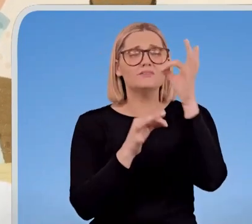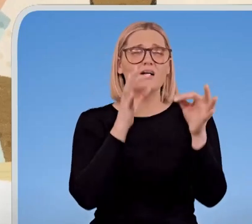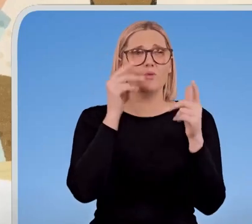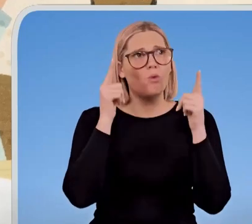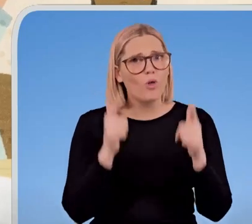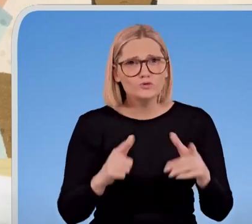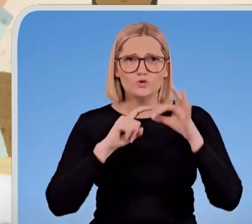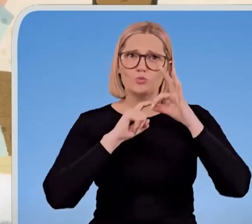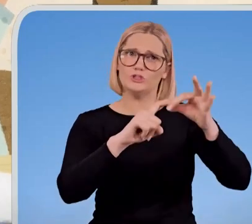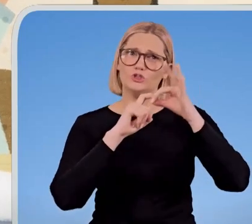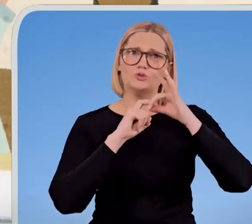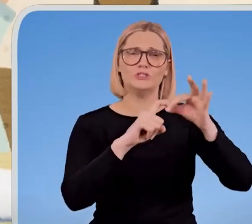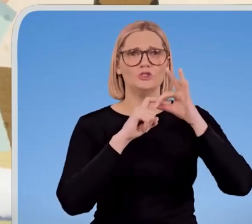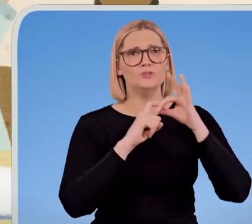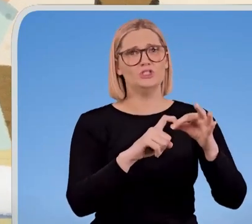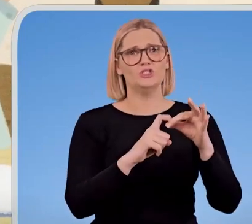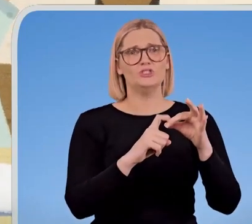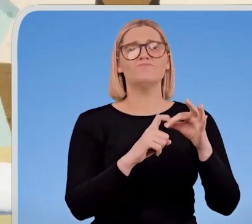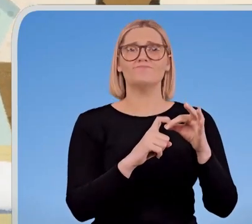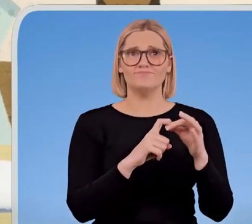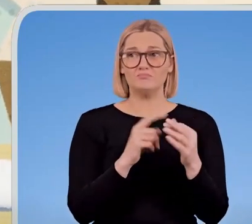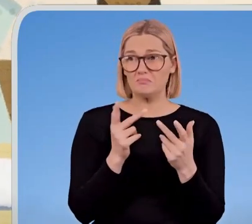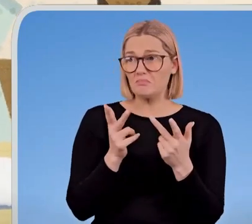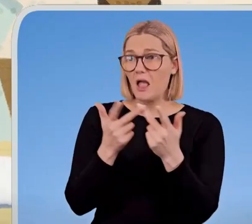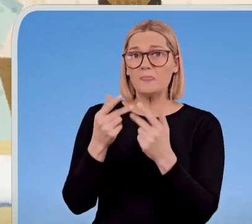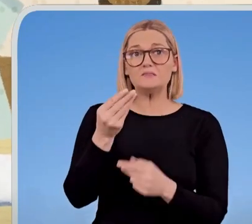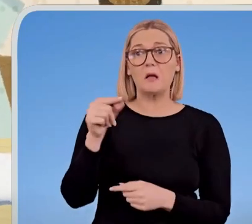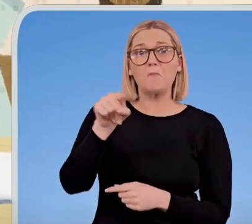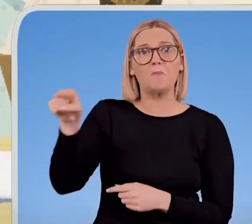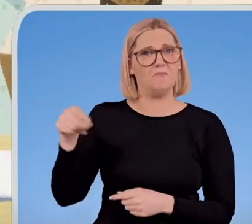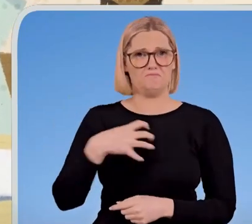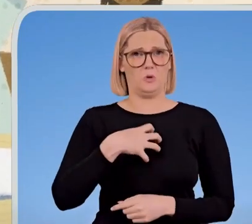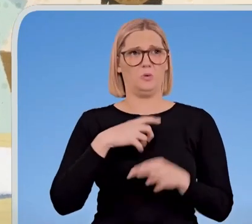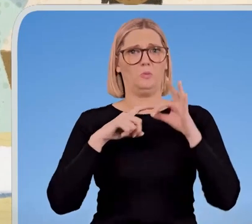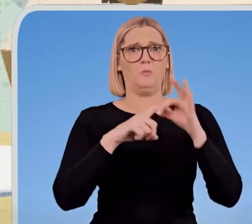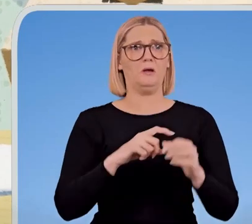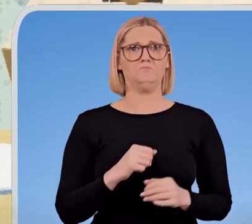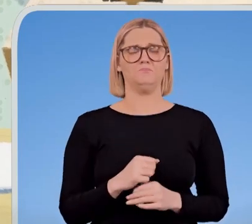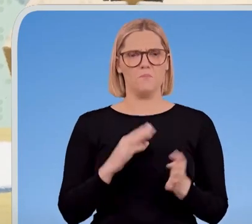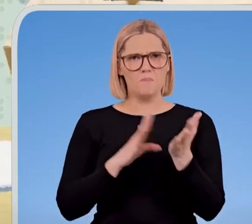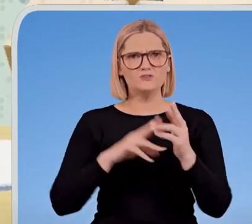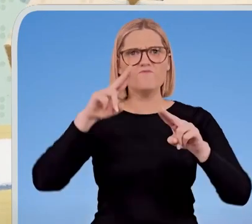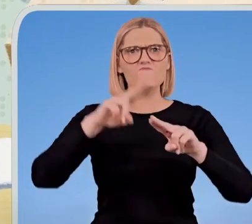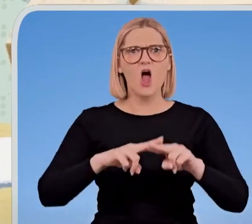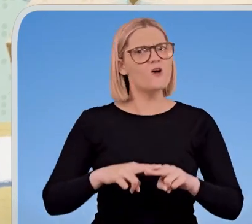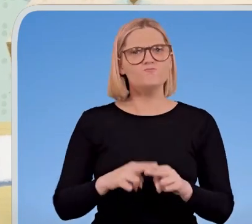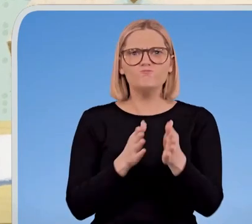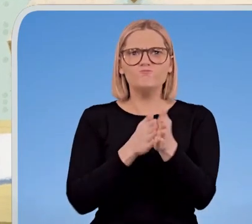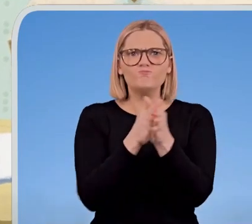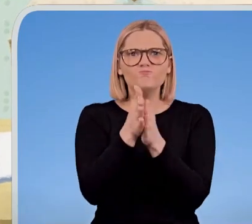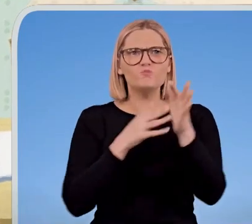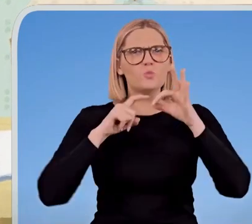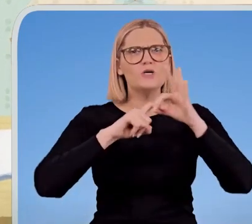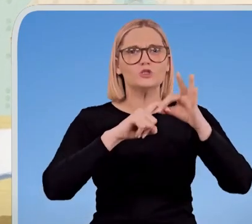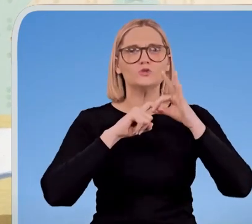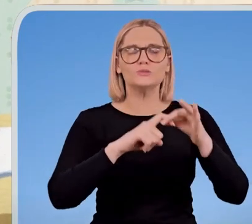questions, all the time. Some people are scared to ask questions. Not Matt. Asking questions has helped Matt